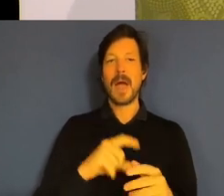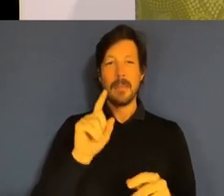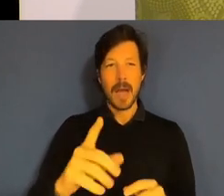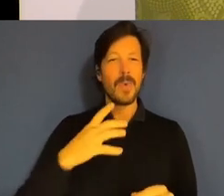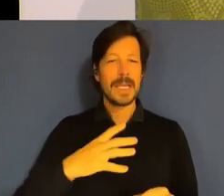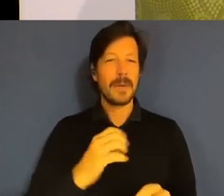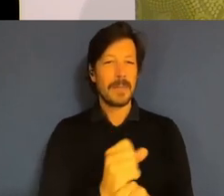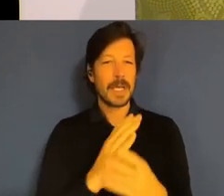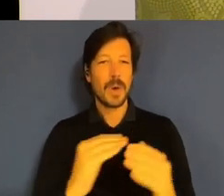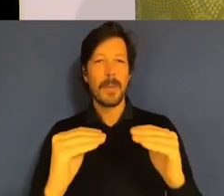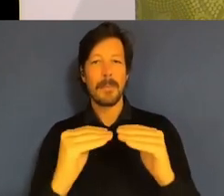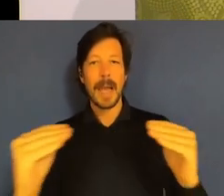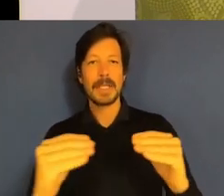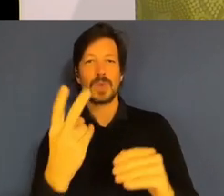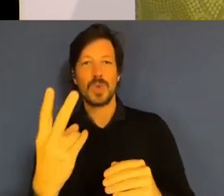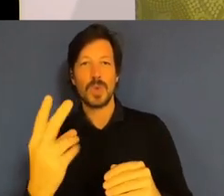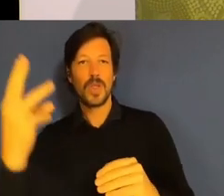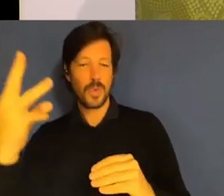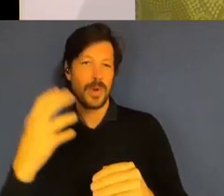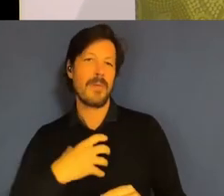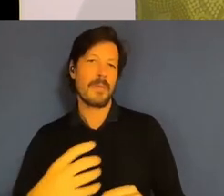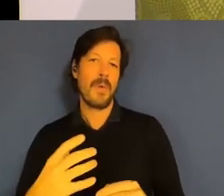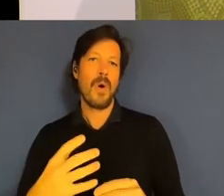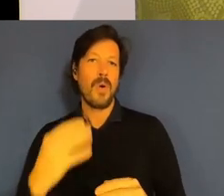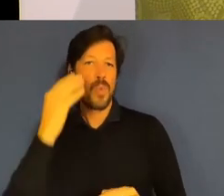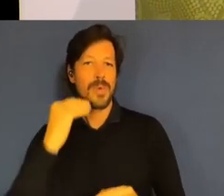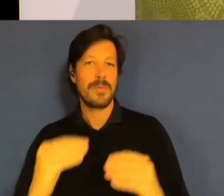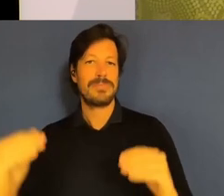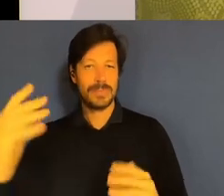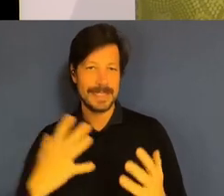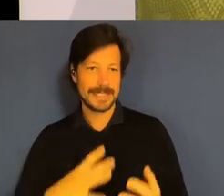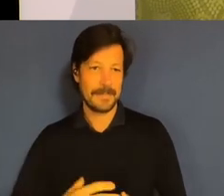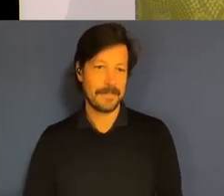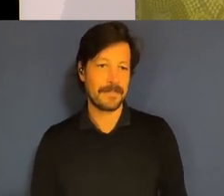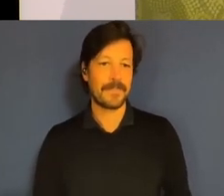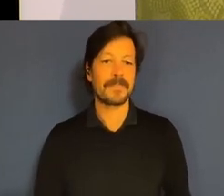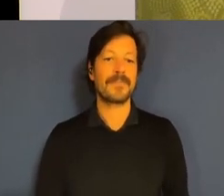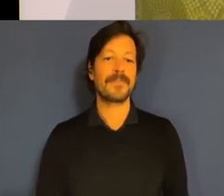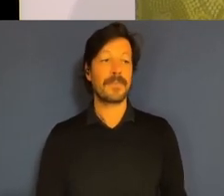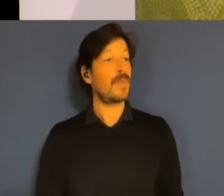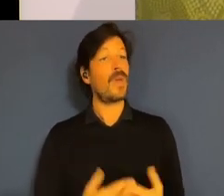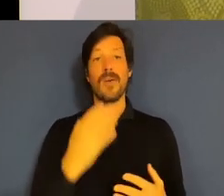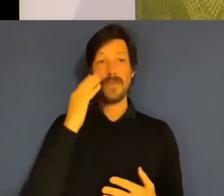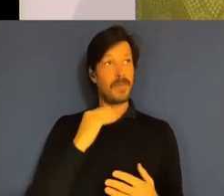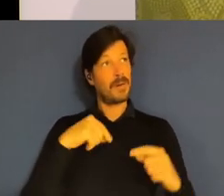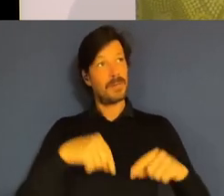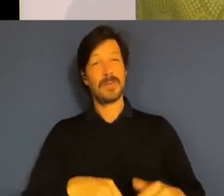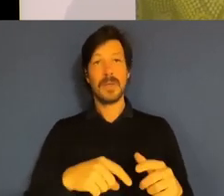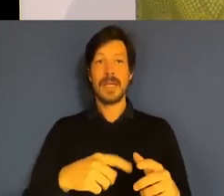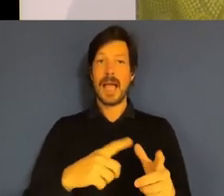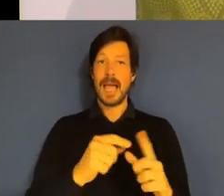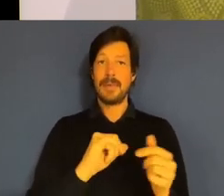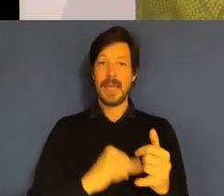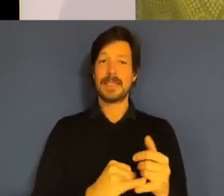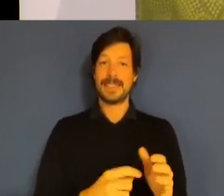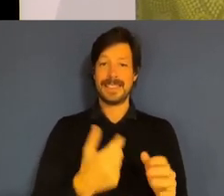and 3 levels. Female representation in the APS in 2022 is at 60.4%. And on the